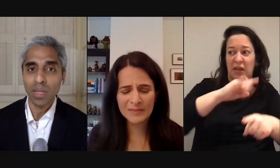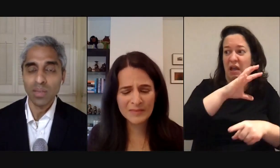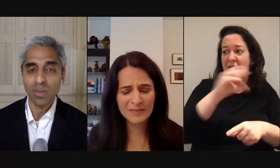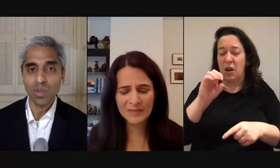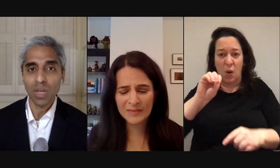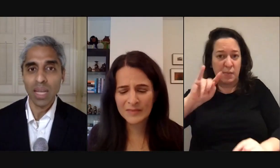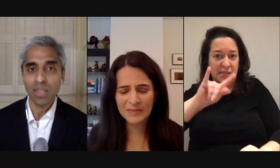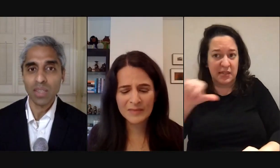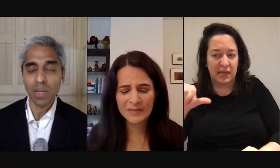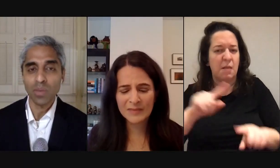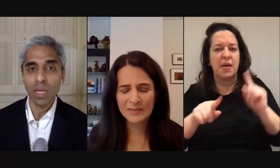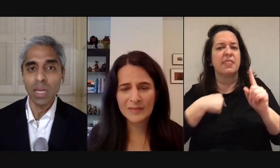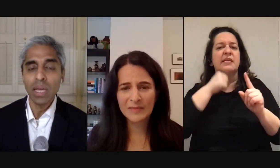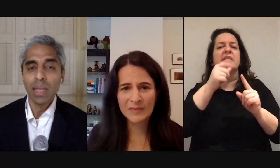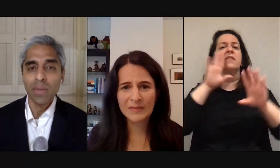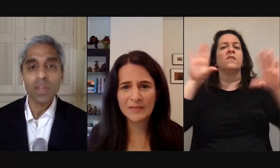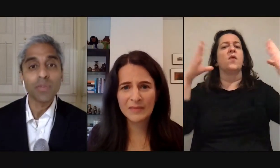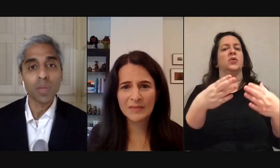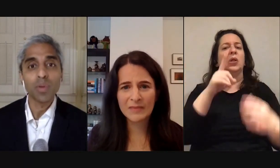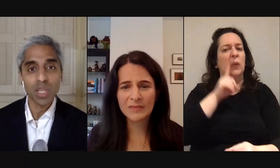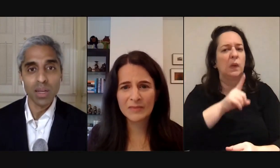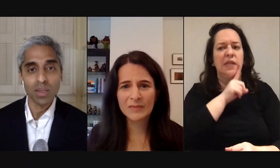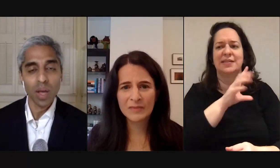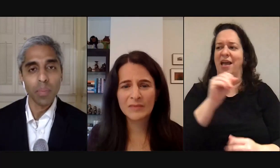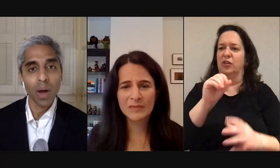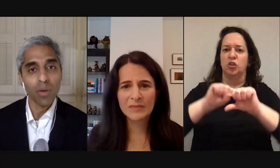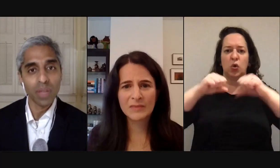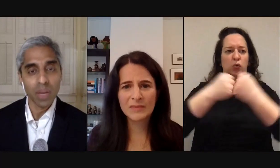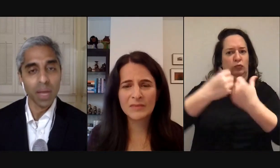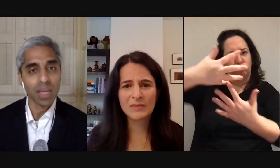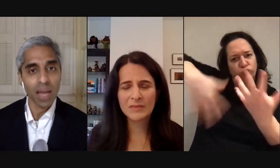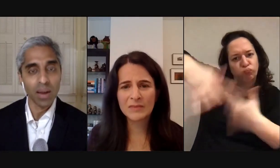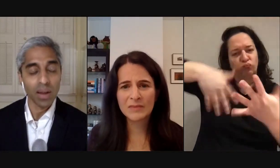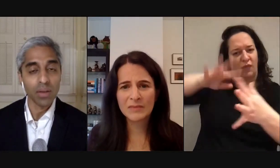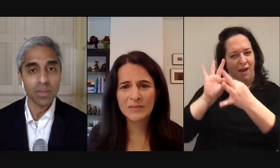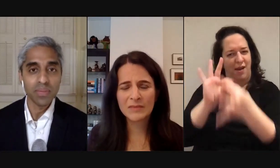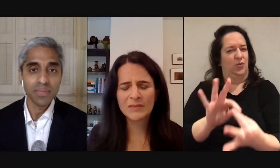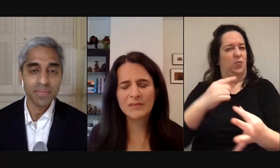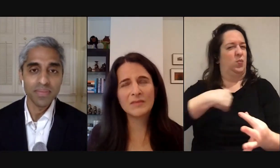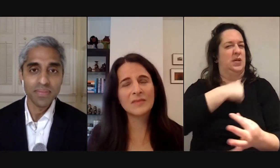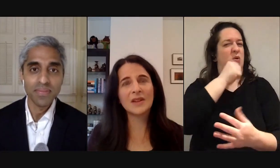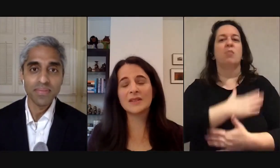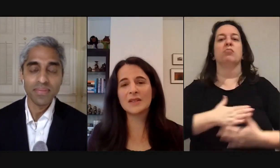issue of loneliness and social connection because we never i think fully appreciated just how powerful an impact it had on our health that is